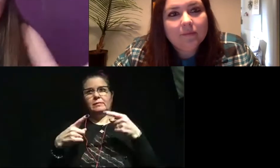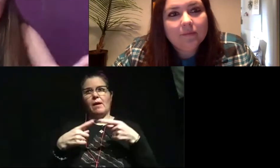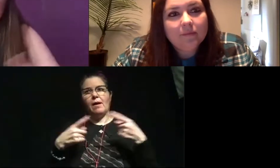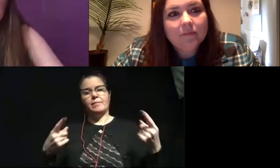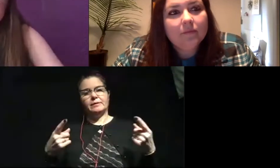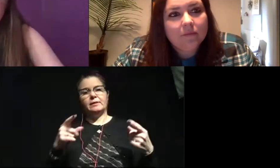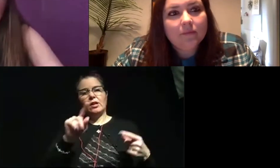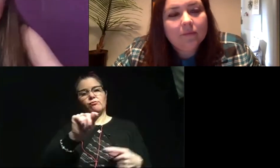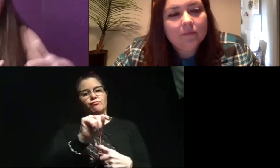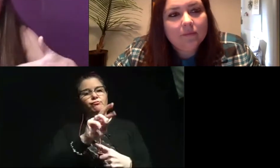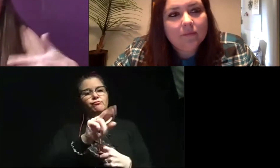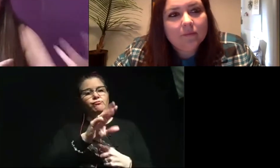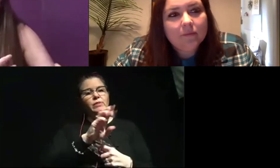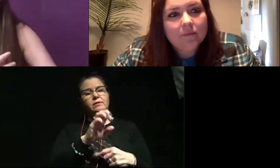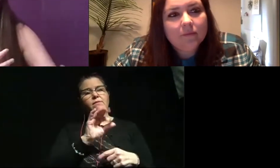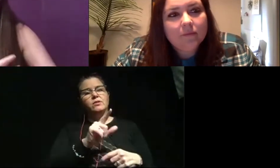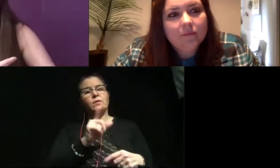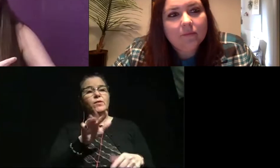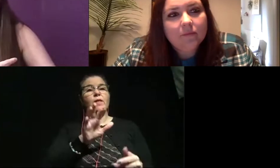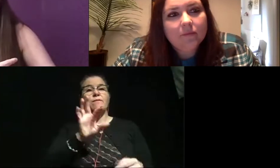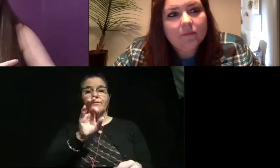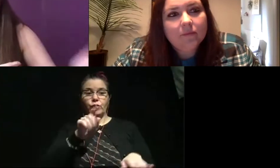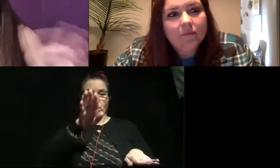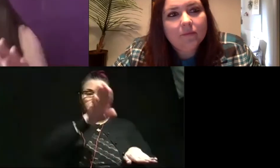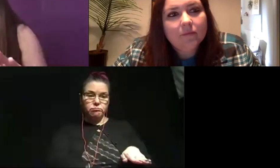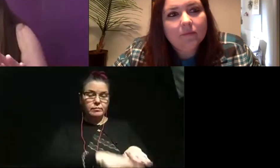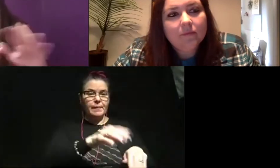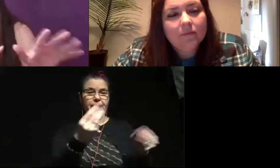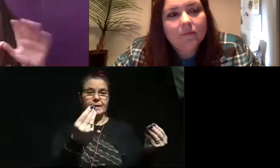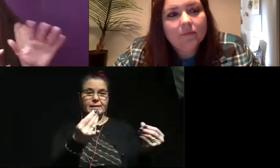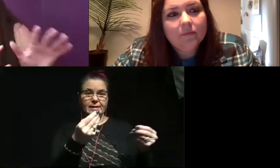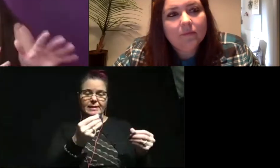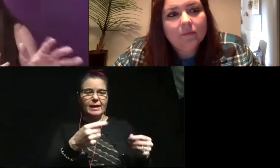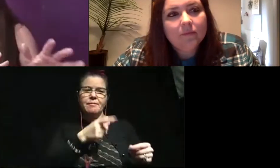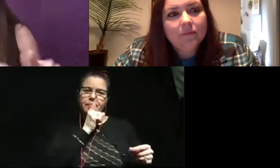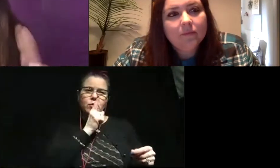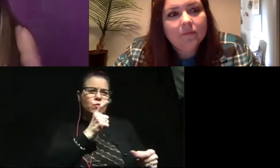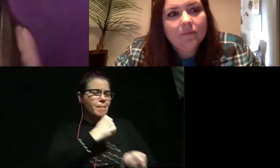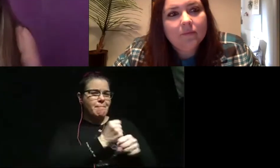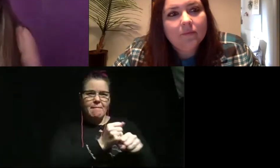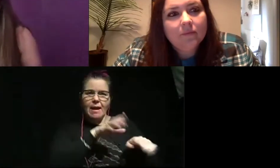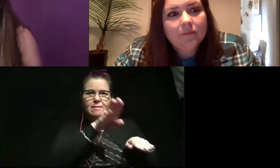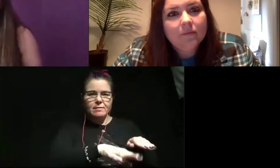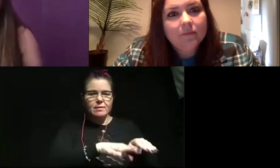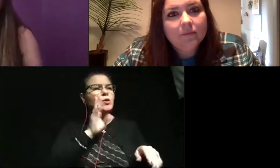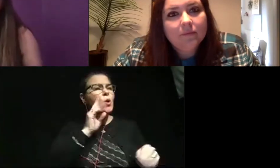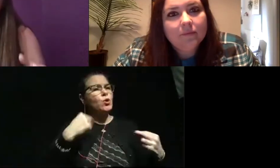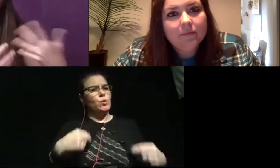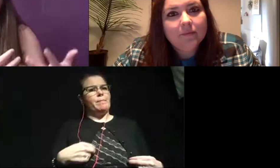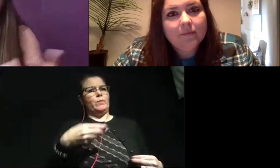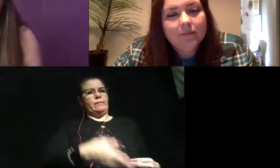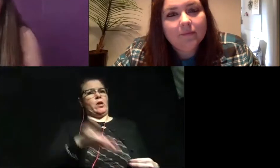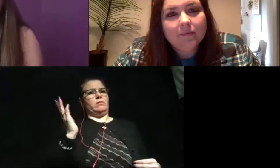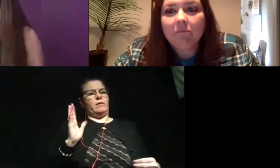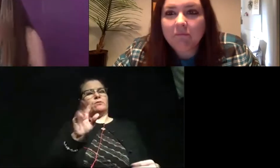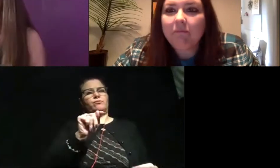trace fossil. So if you left a footprint in the sand, I won't know who made that footprint, but I will know a human was there. That's a